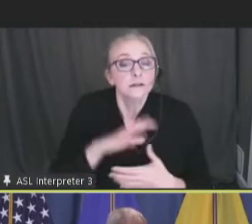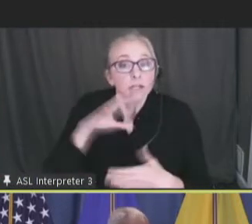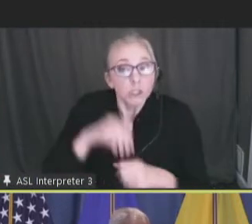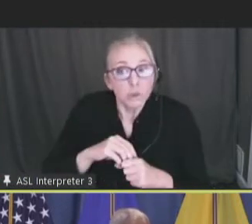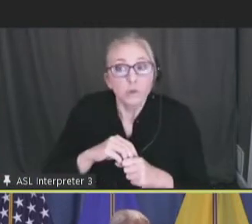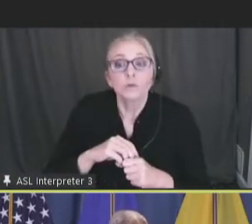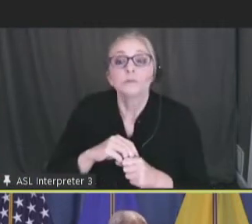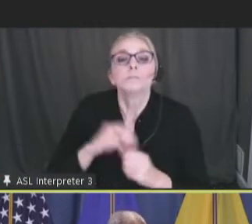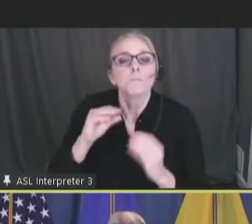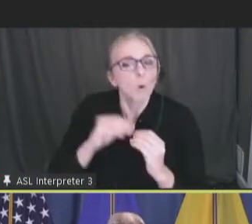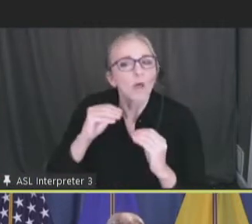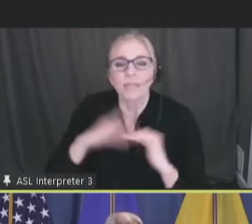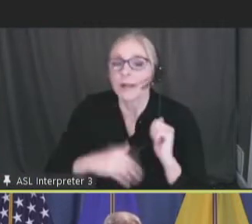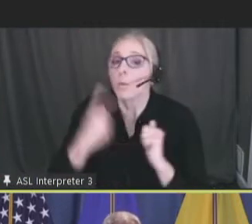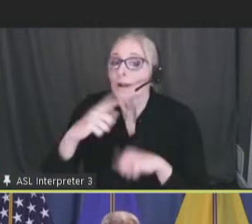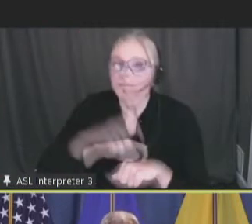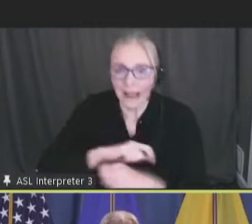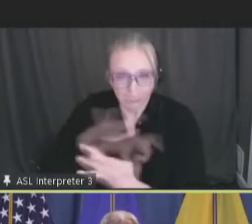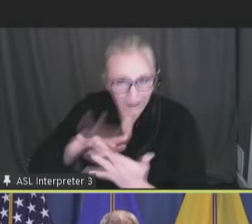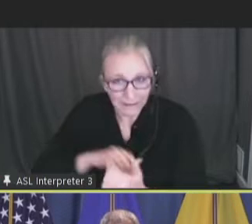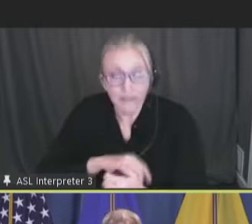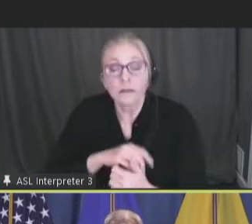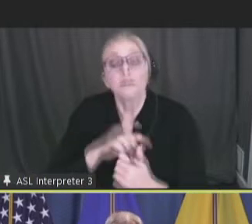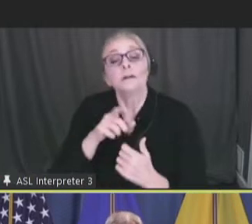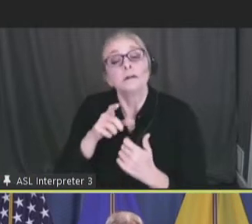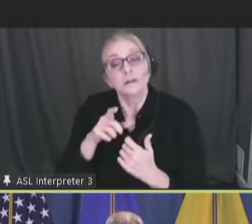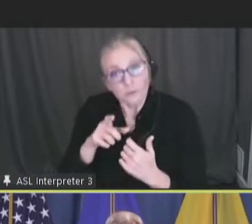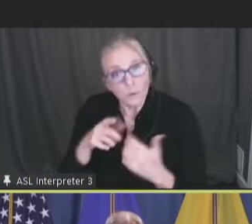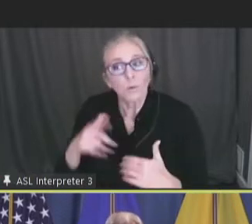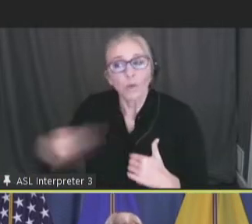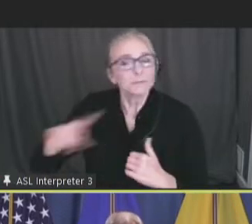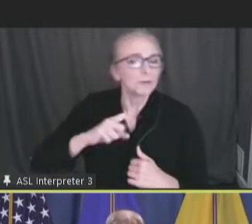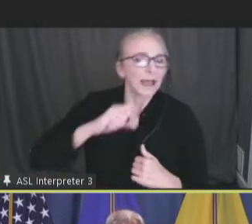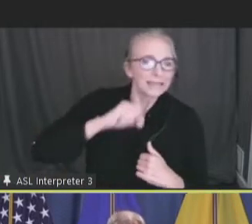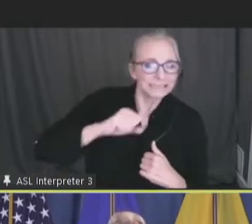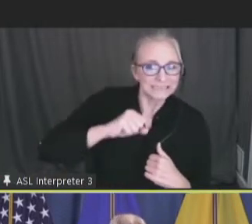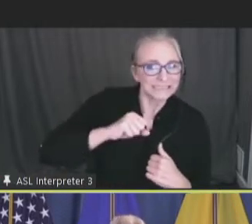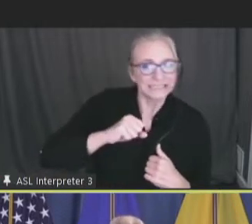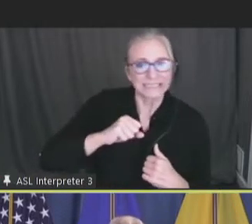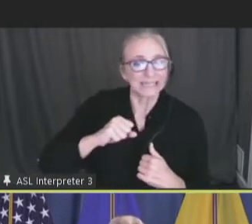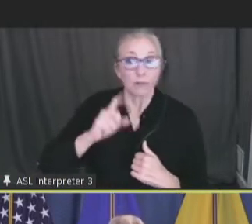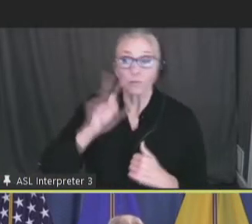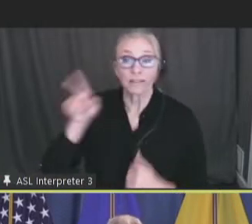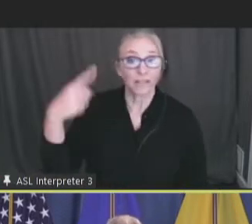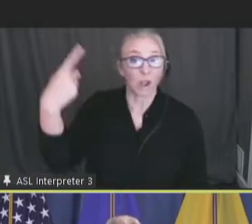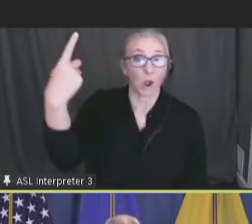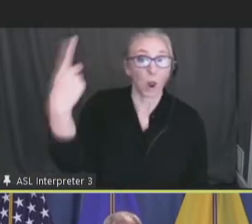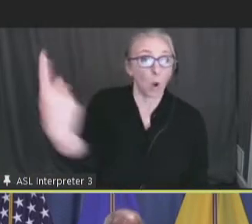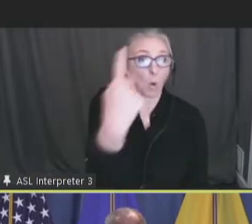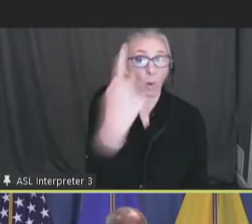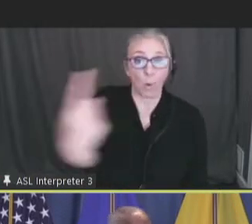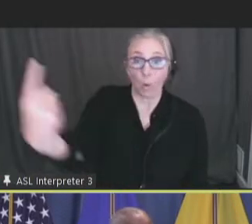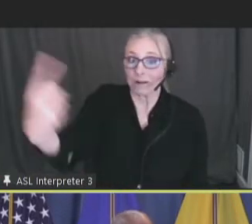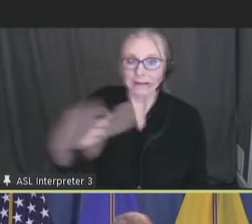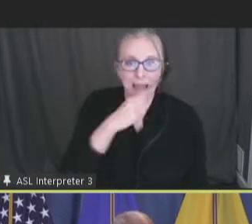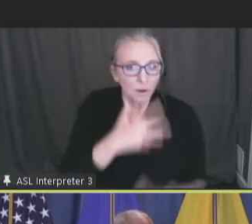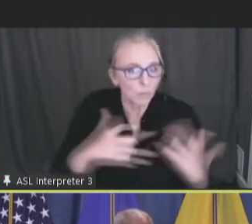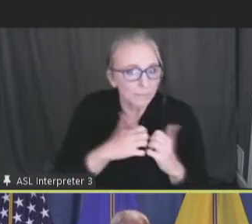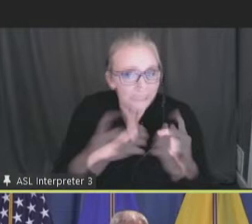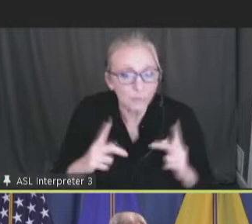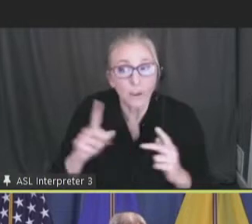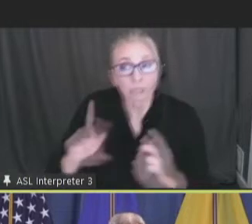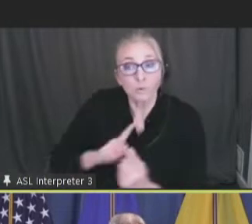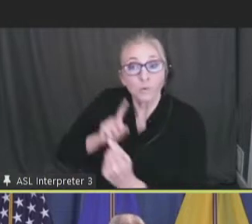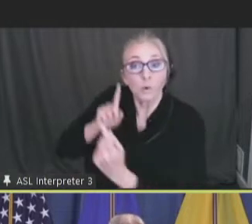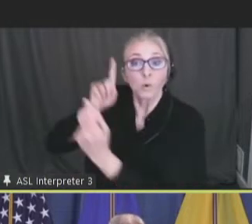contacts are needed. We are dealing with hesitant and socially isolated individuals. So, we must go and meet